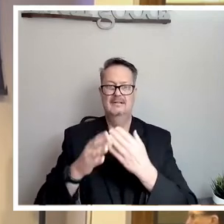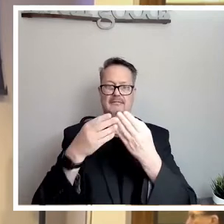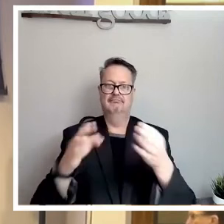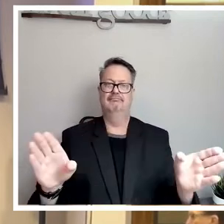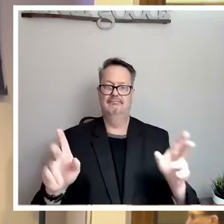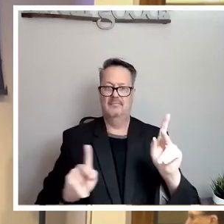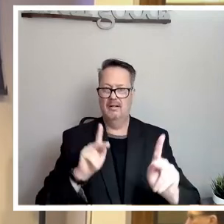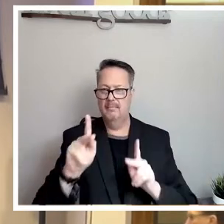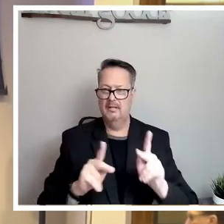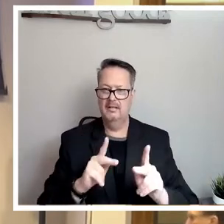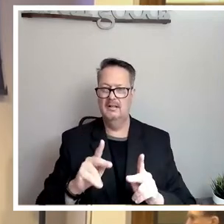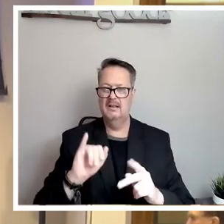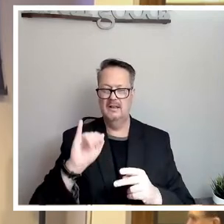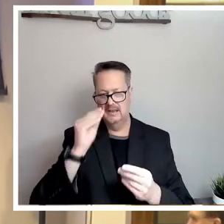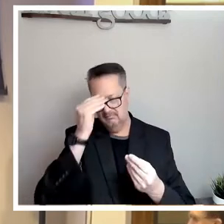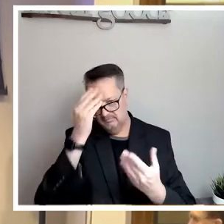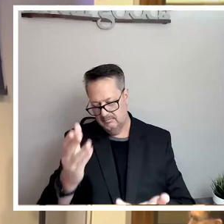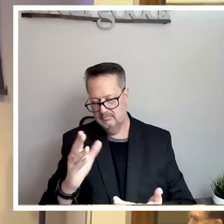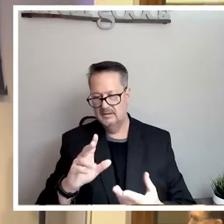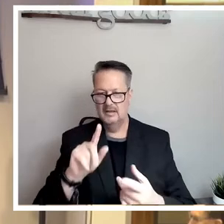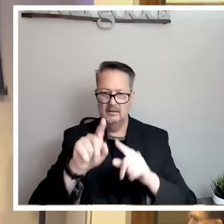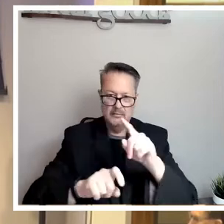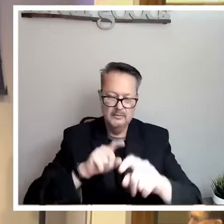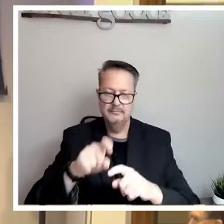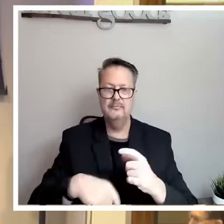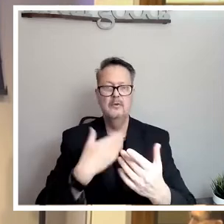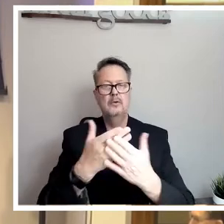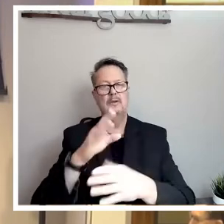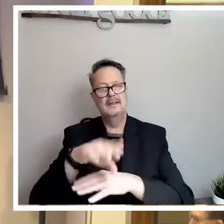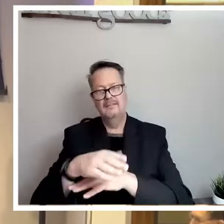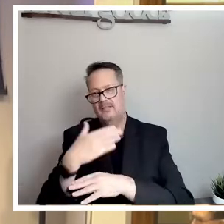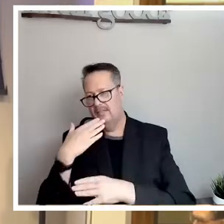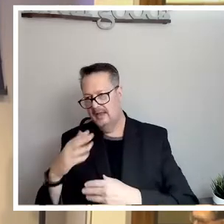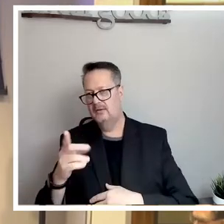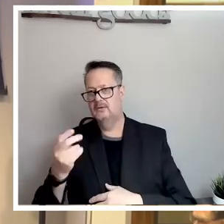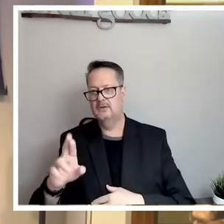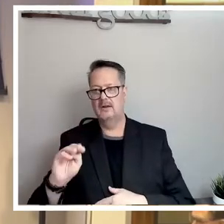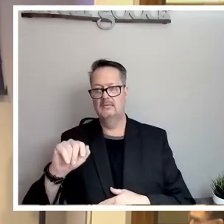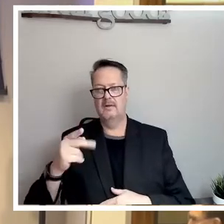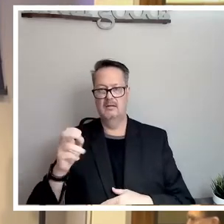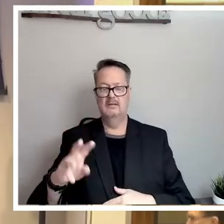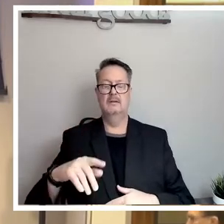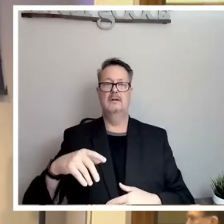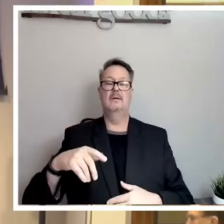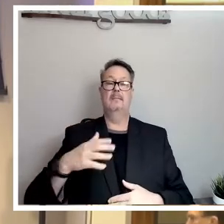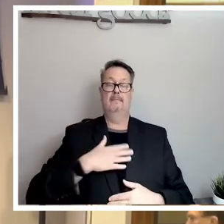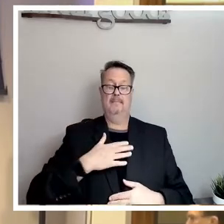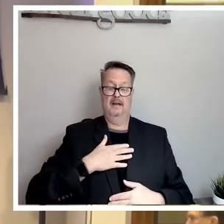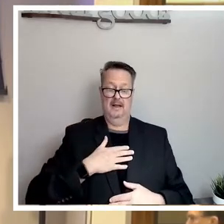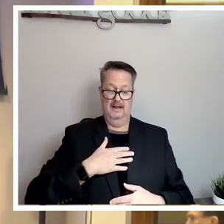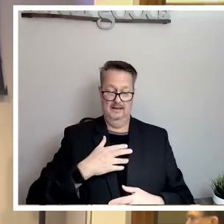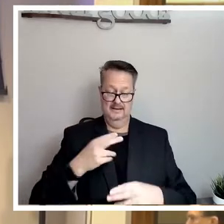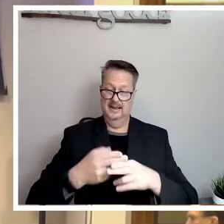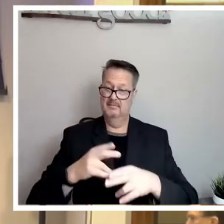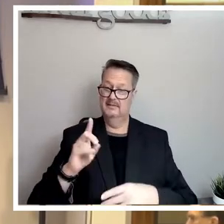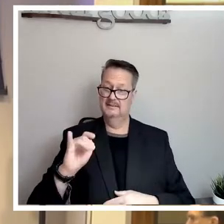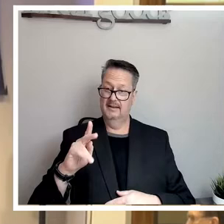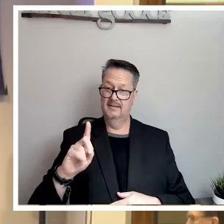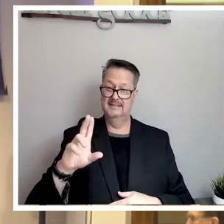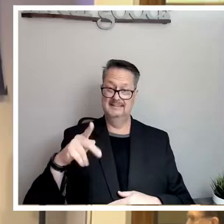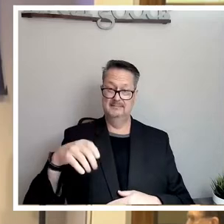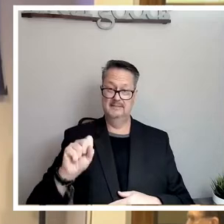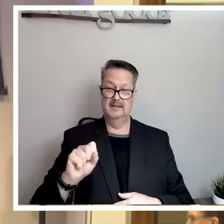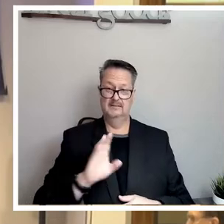Thank you, Chair Dr. Mackey. Good evening. My name is David. The CPS Energy Board of Trustees thanks you for